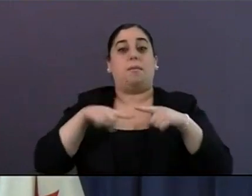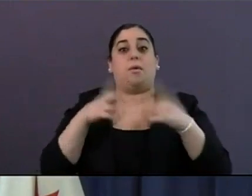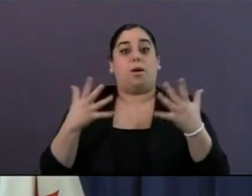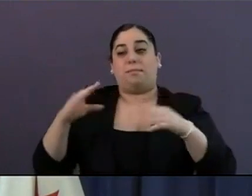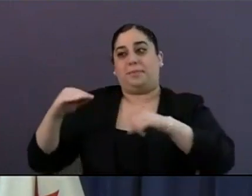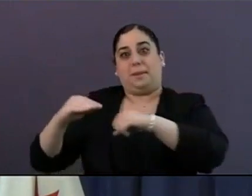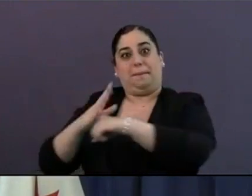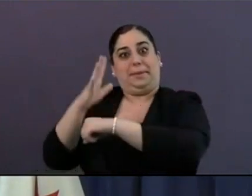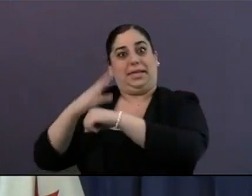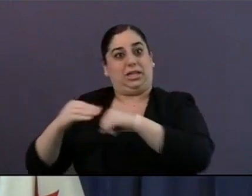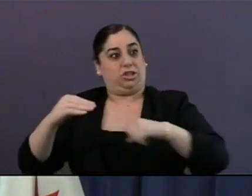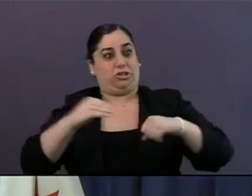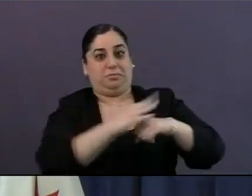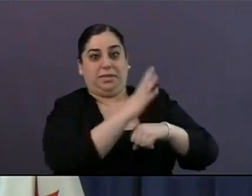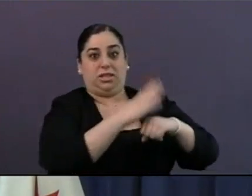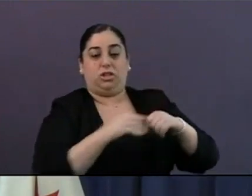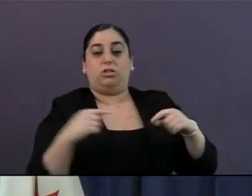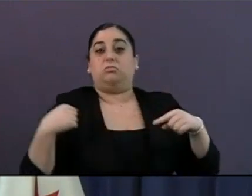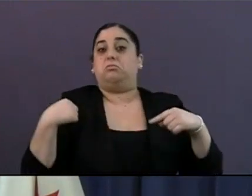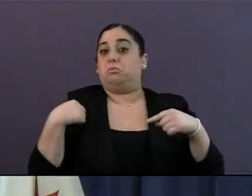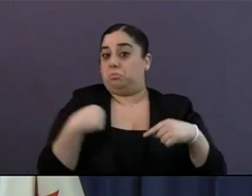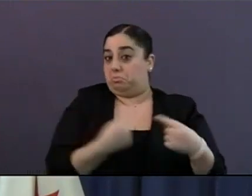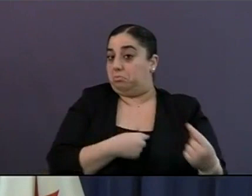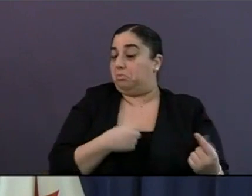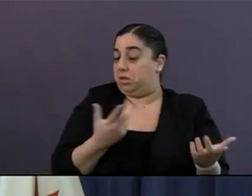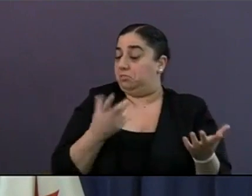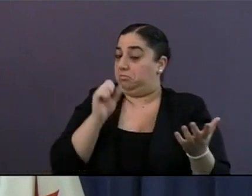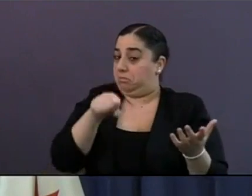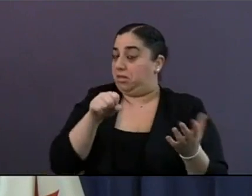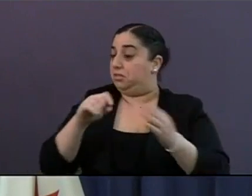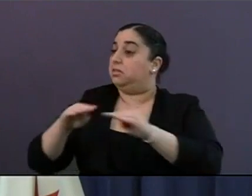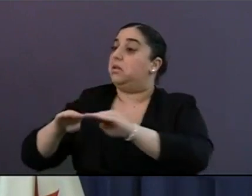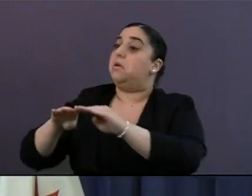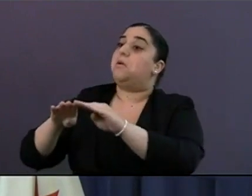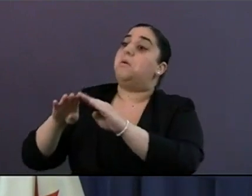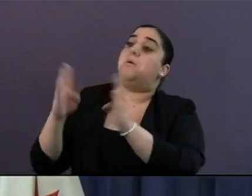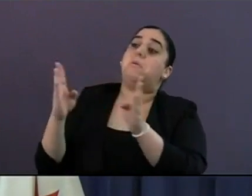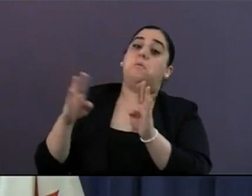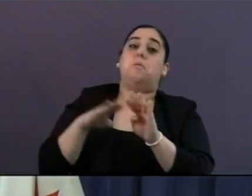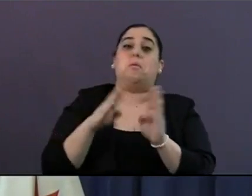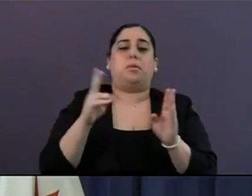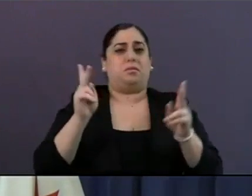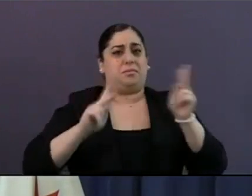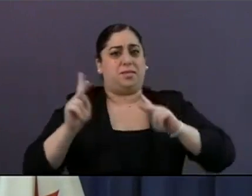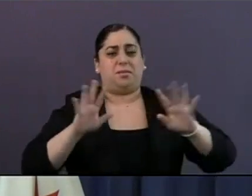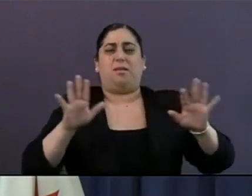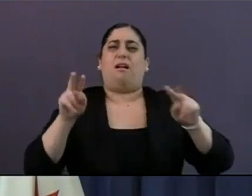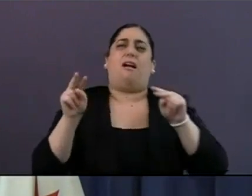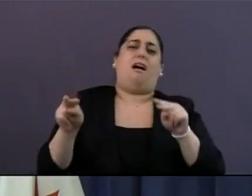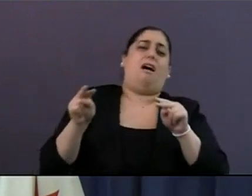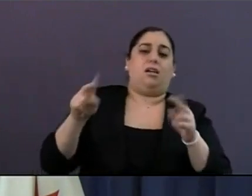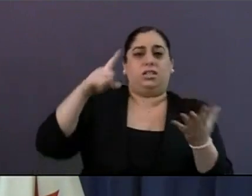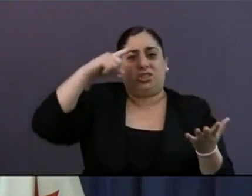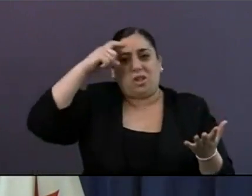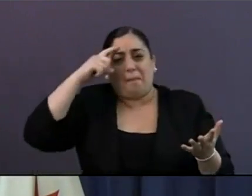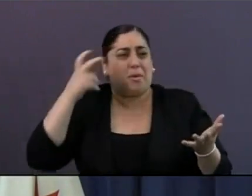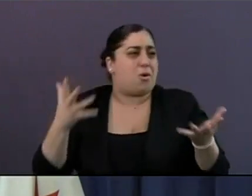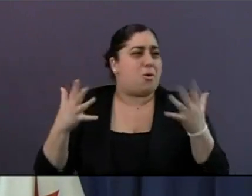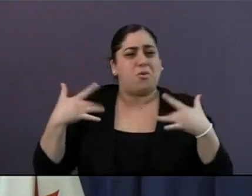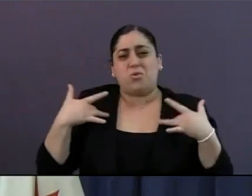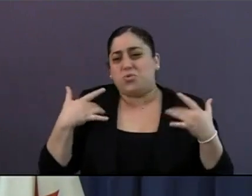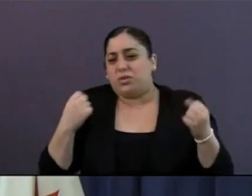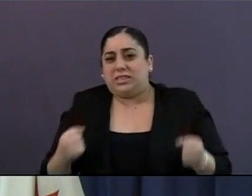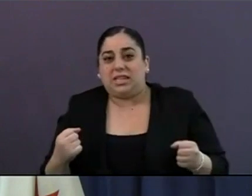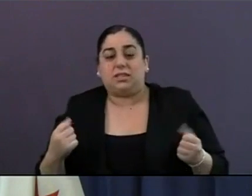folks have been waiting to get back to a little more normal on the beaches. And I want to thank San Diego's again for doing the right thing following